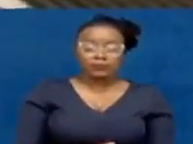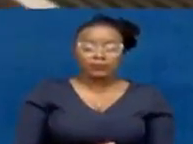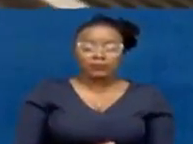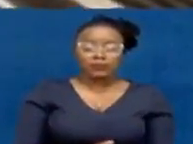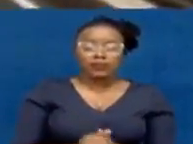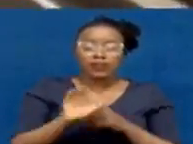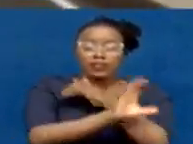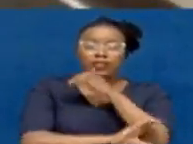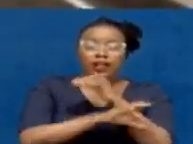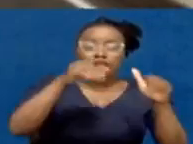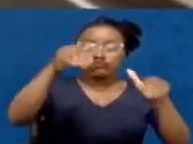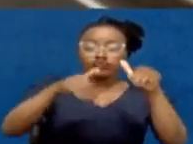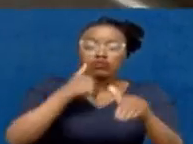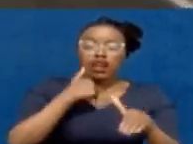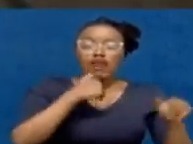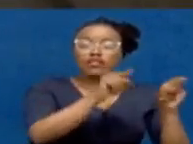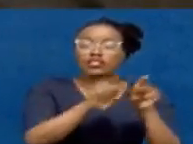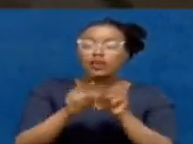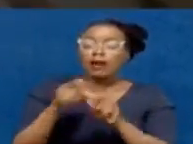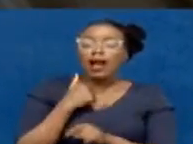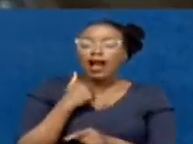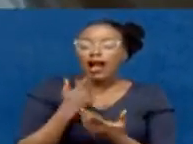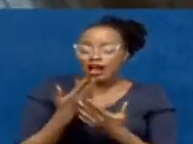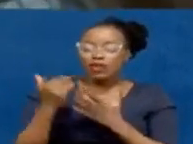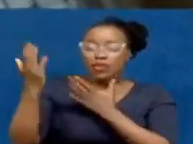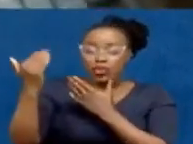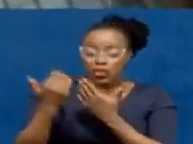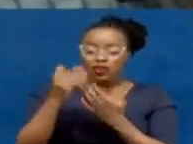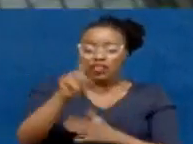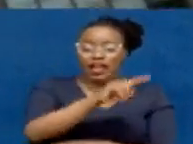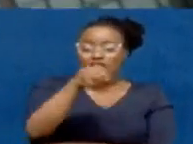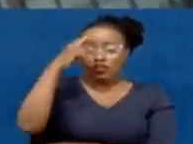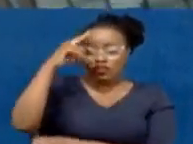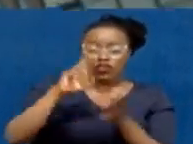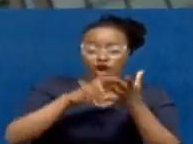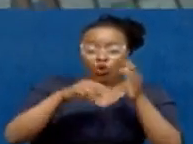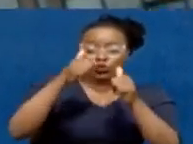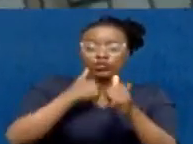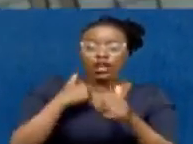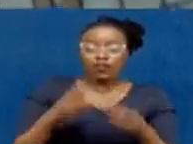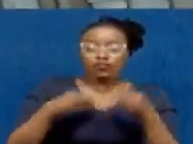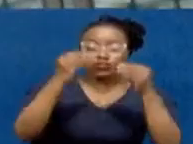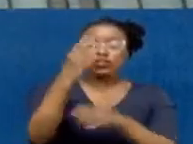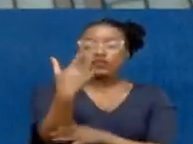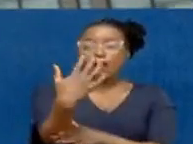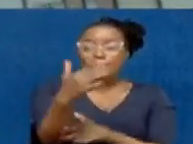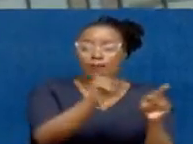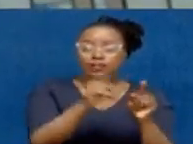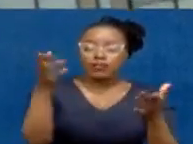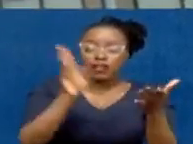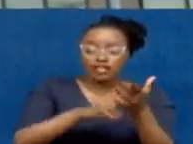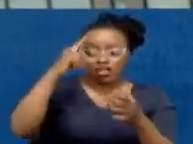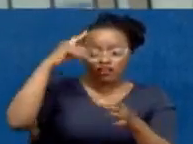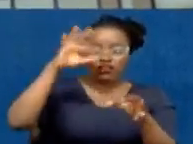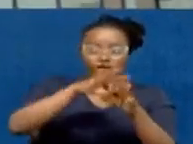The country's electoral roadmap has been thrown into a spin following the nullification of the contract to supply ballot papers, register